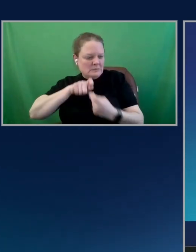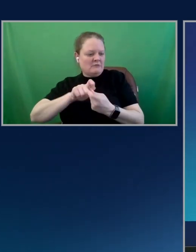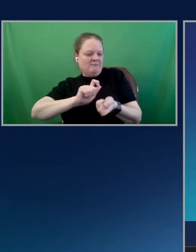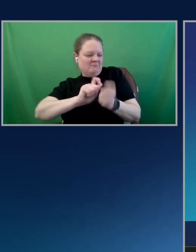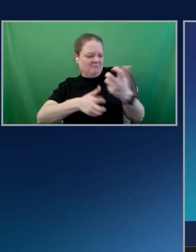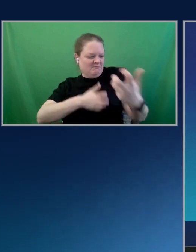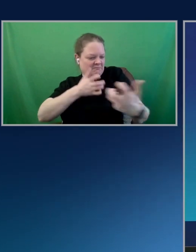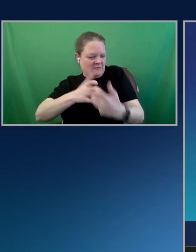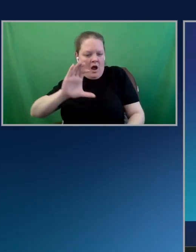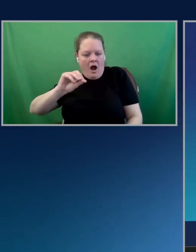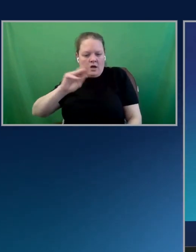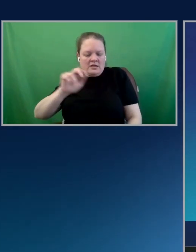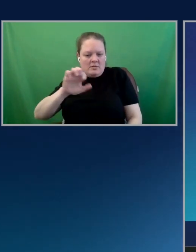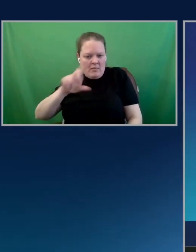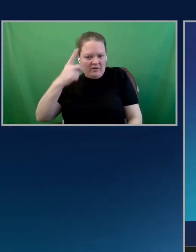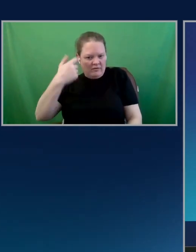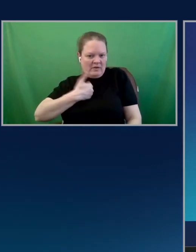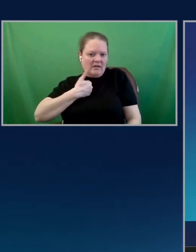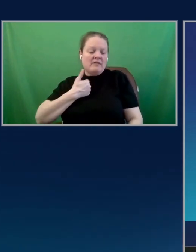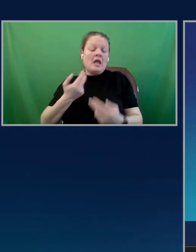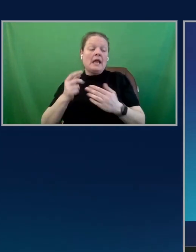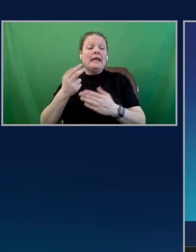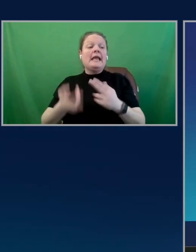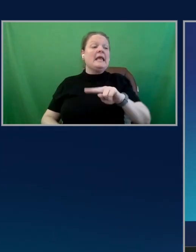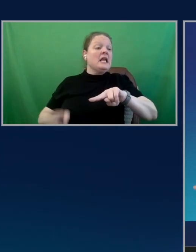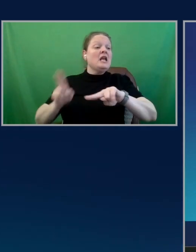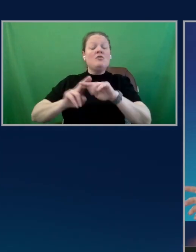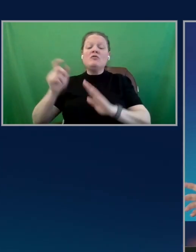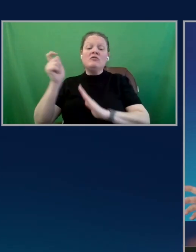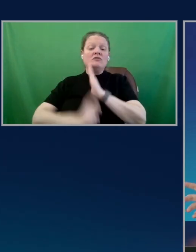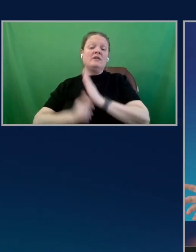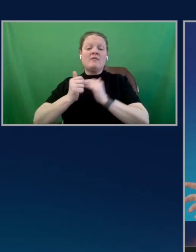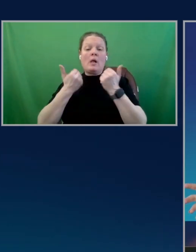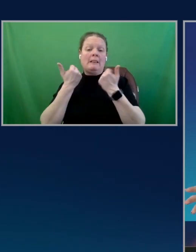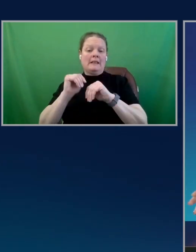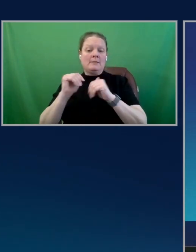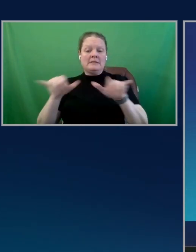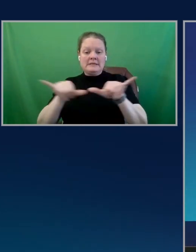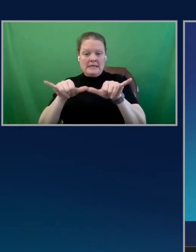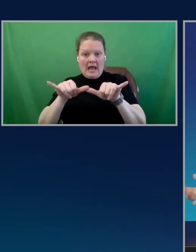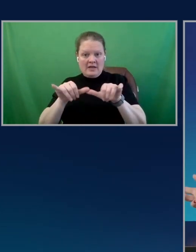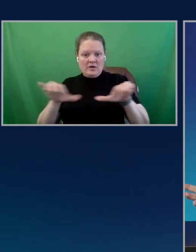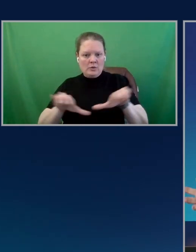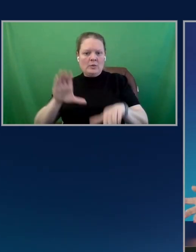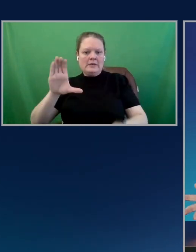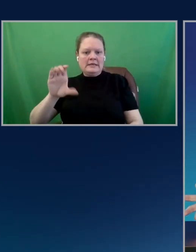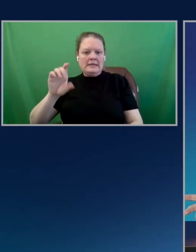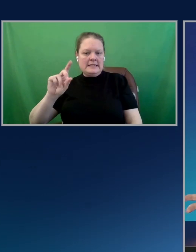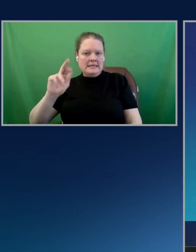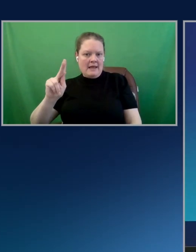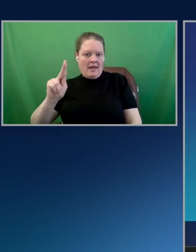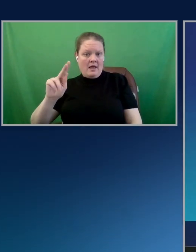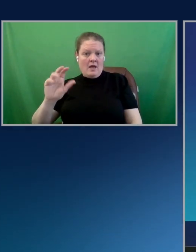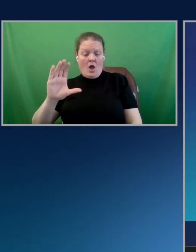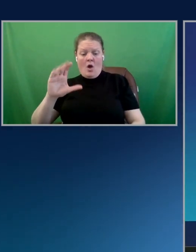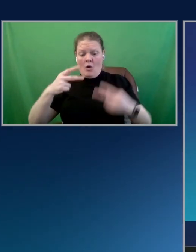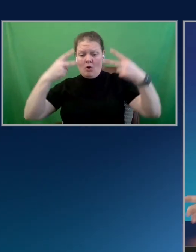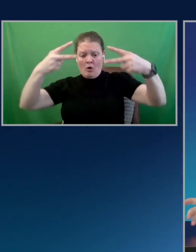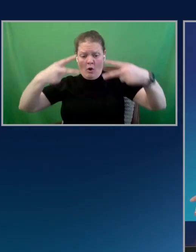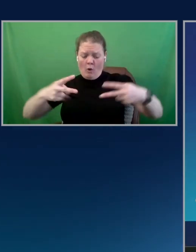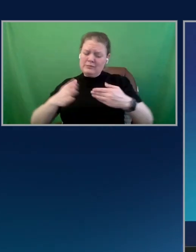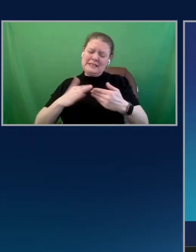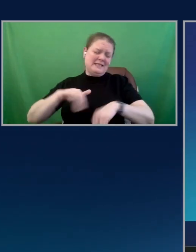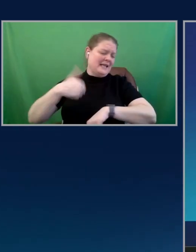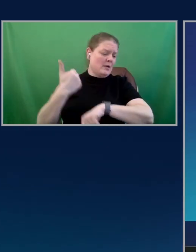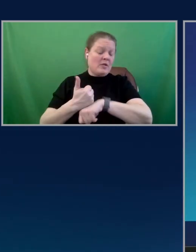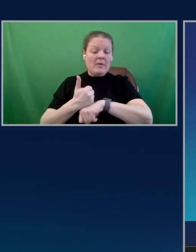increase default limit sizes or something like that. I can do that just in CDK code. And it's pretty easy to implement that. The other